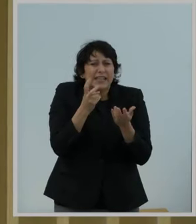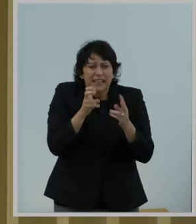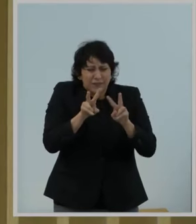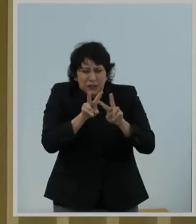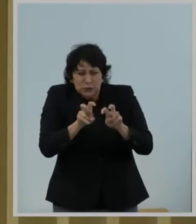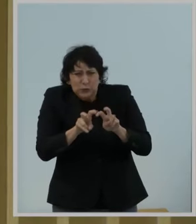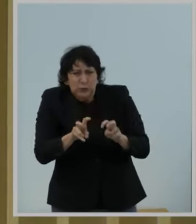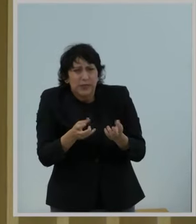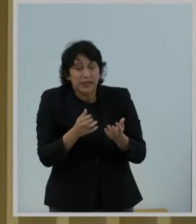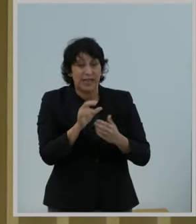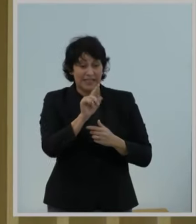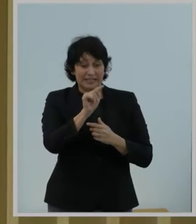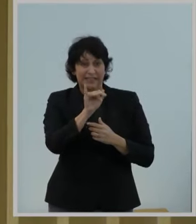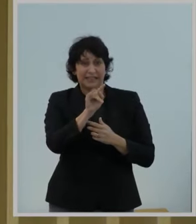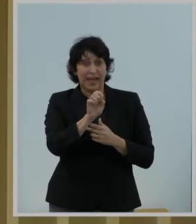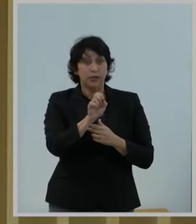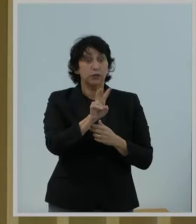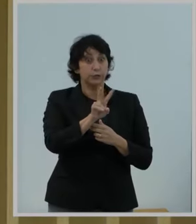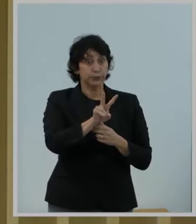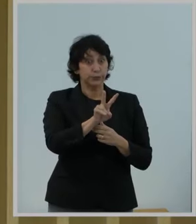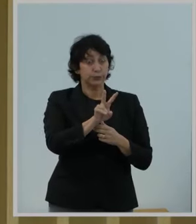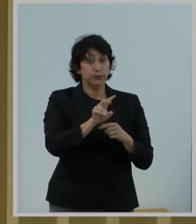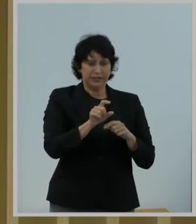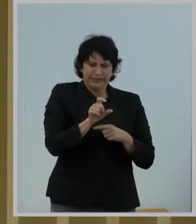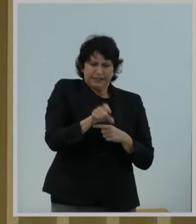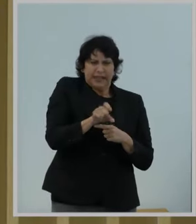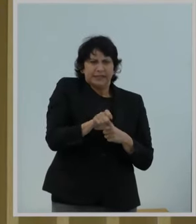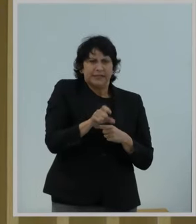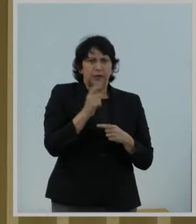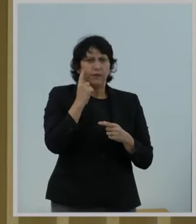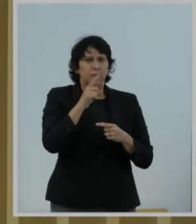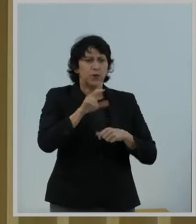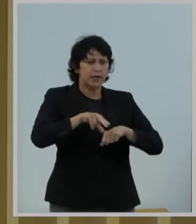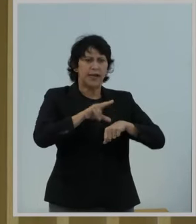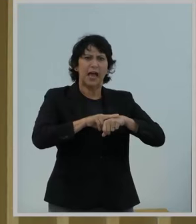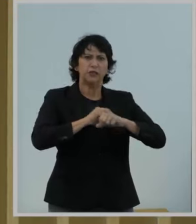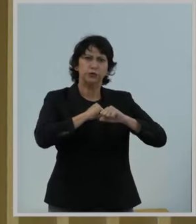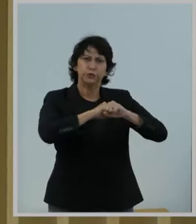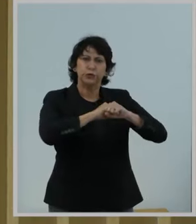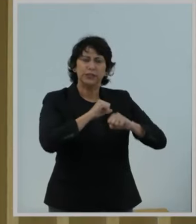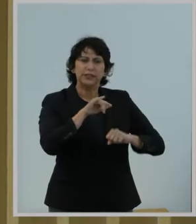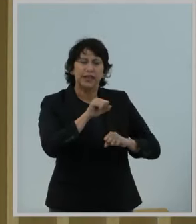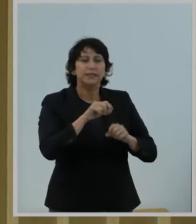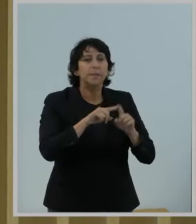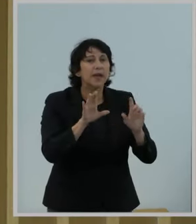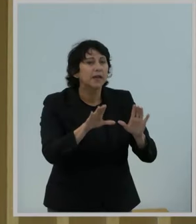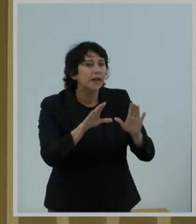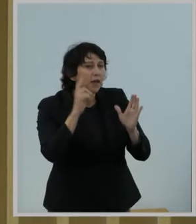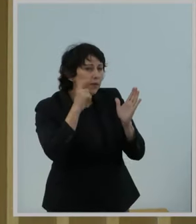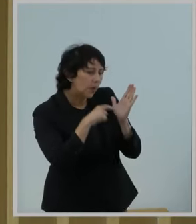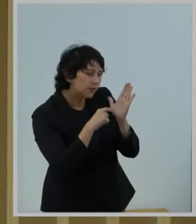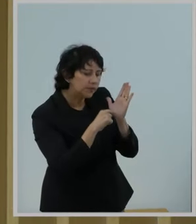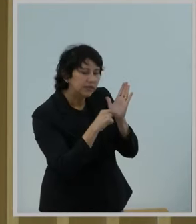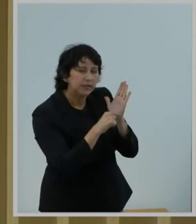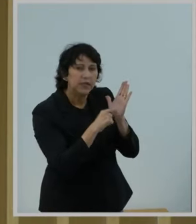We're now told that Title II is necessary for national security. But the notice identifies no gap in national security